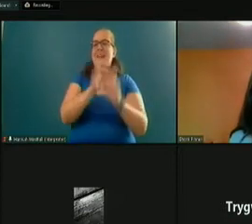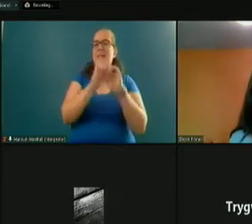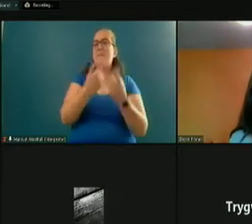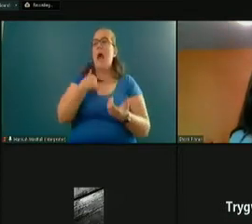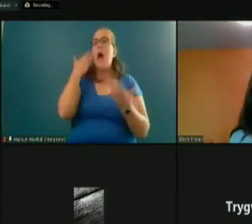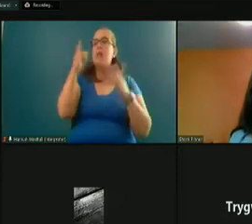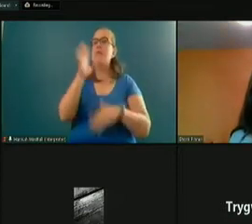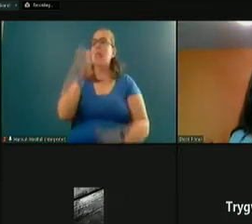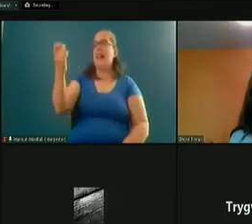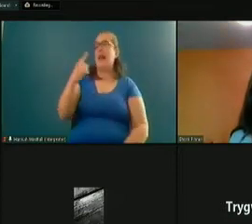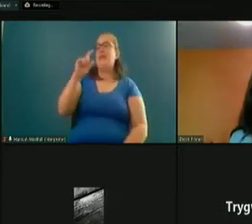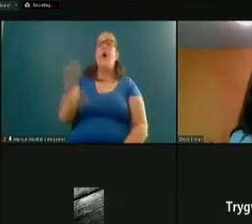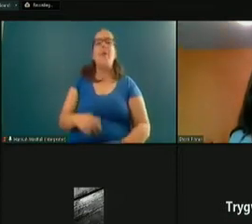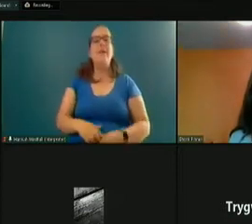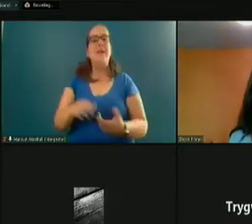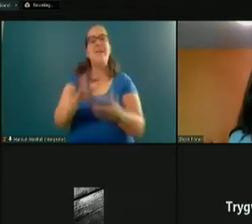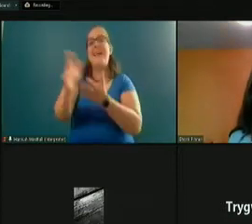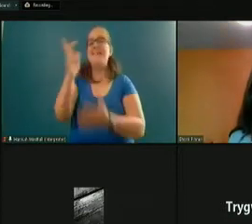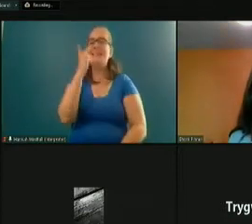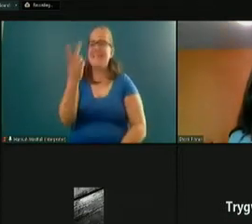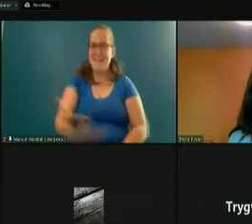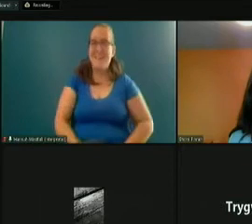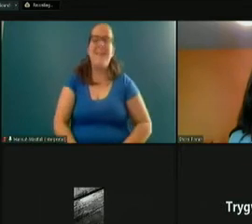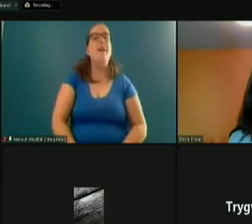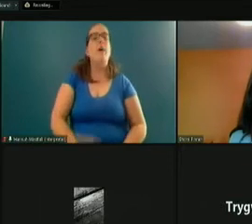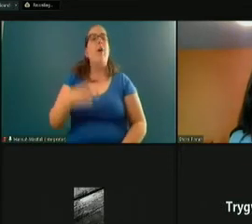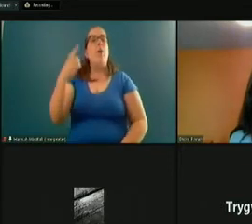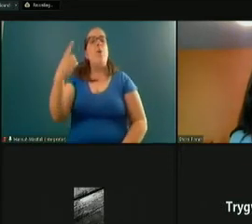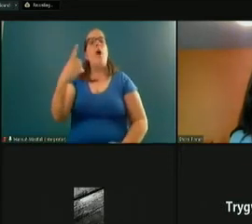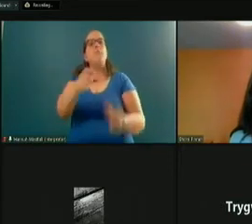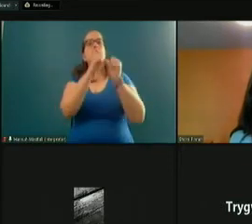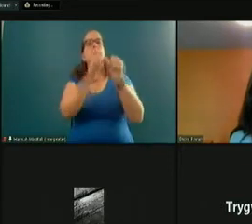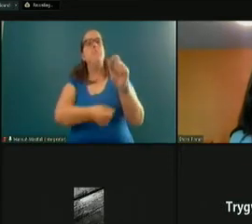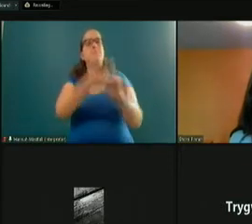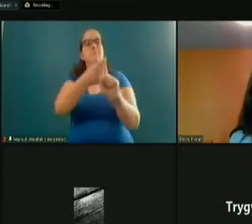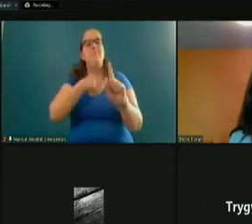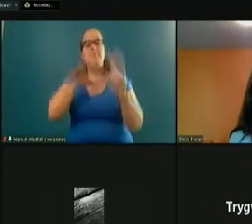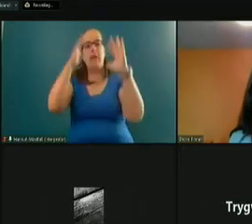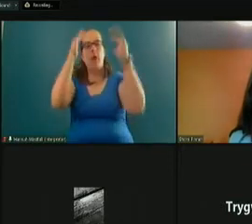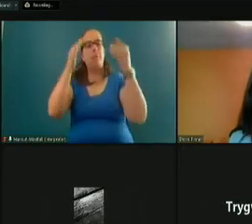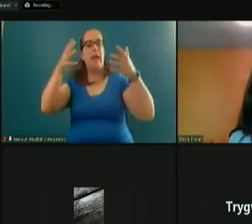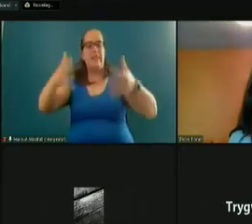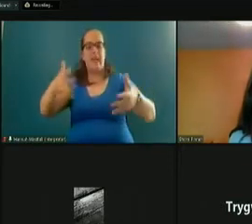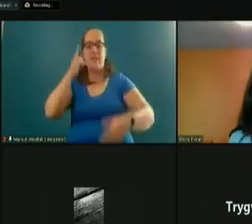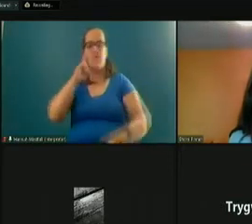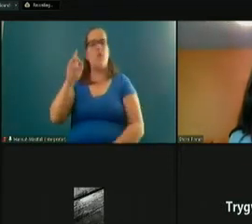be asking a question. It's nice to see you. One lasting impact I hope to leave on Deschutes County.